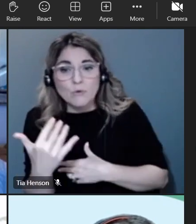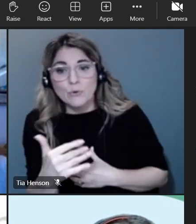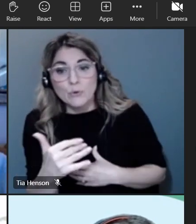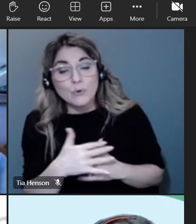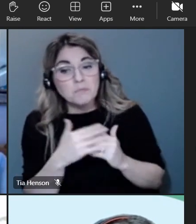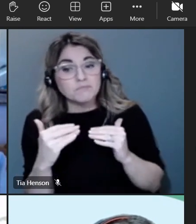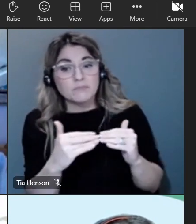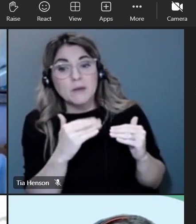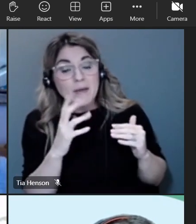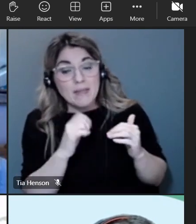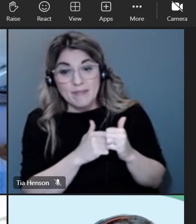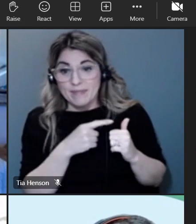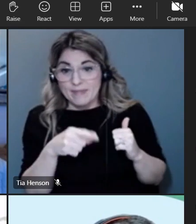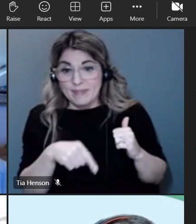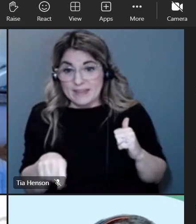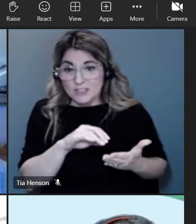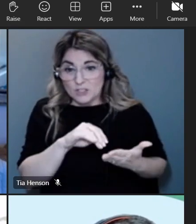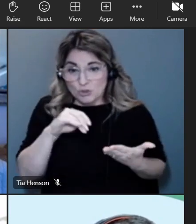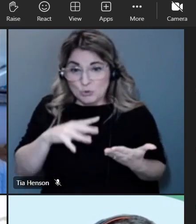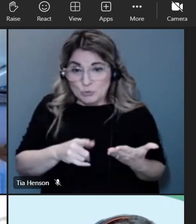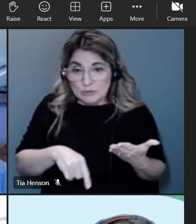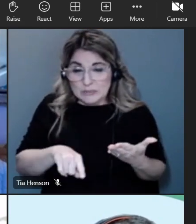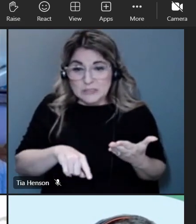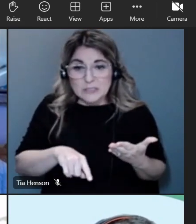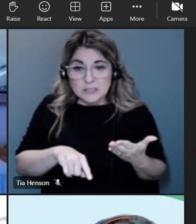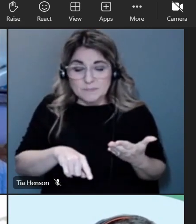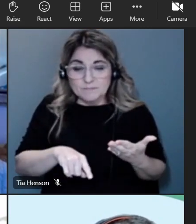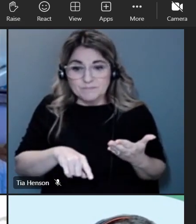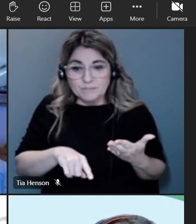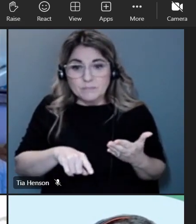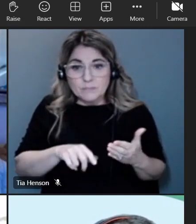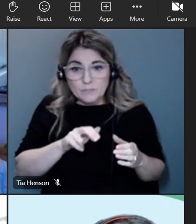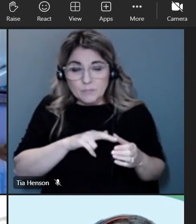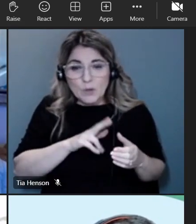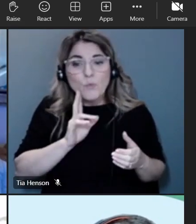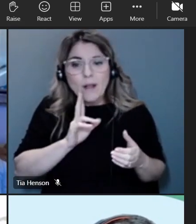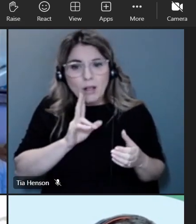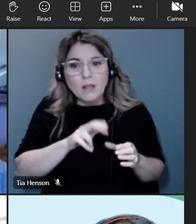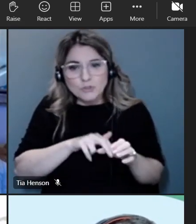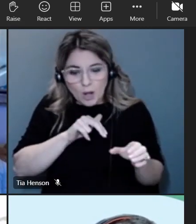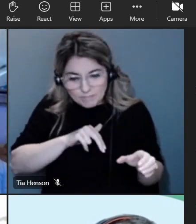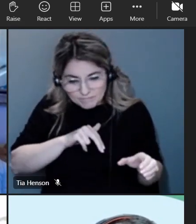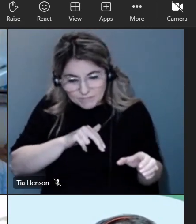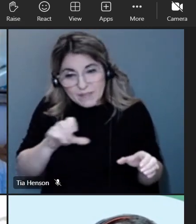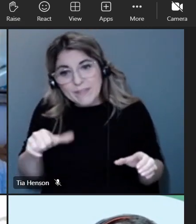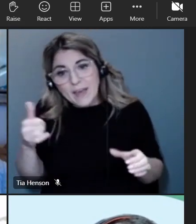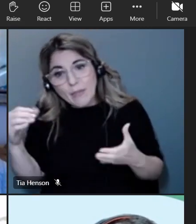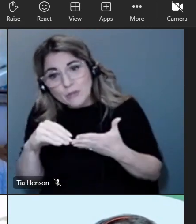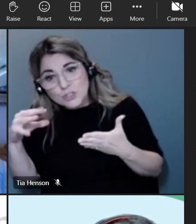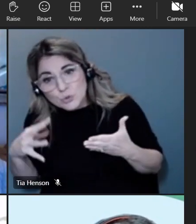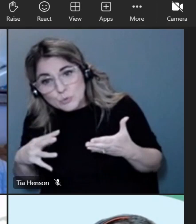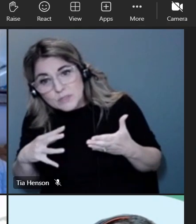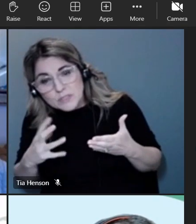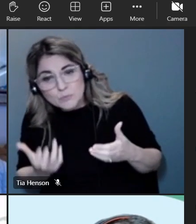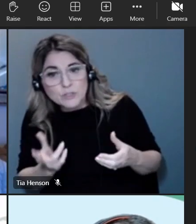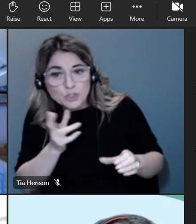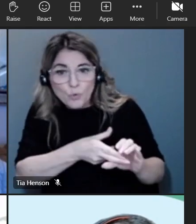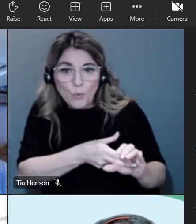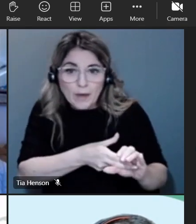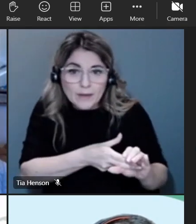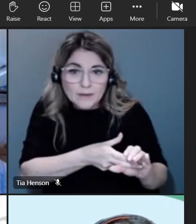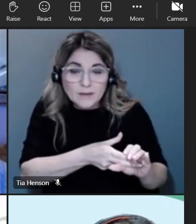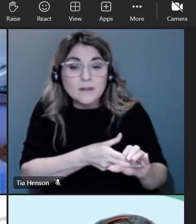with this group though some some of our students will um fall off we'll have others that will come on and we'll have some that will continue through so